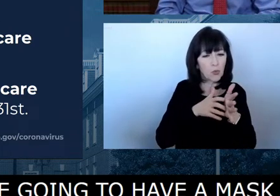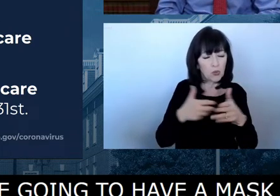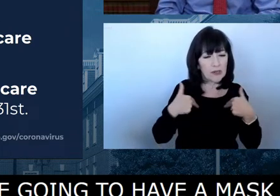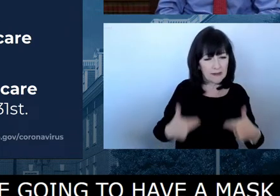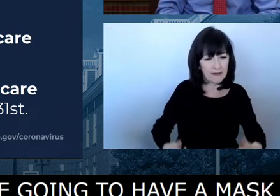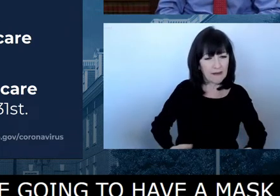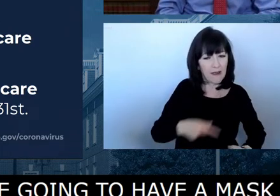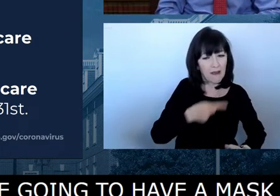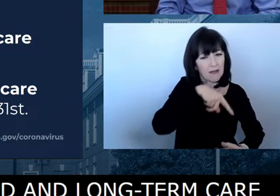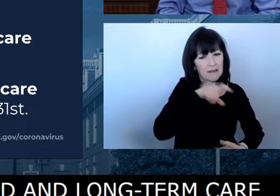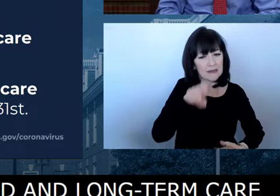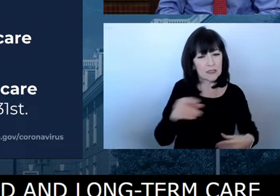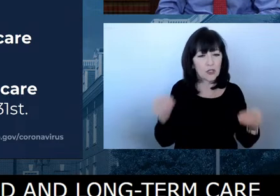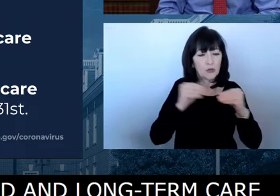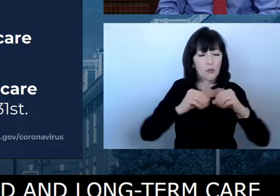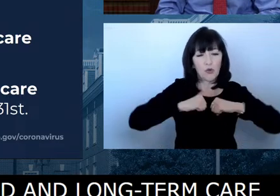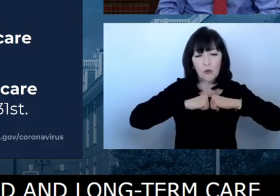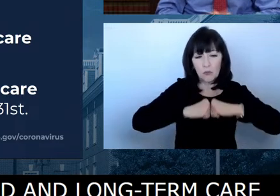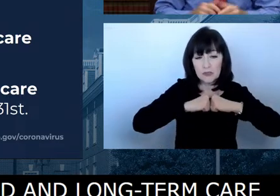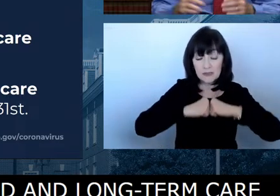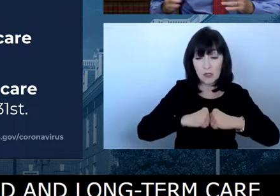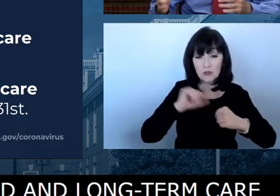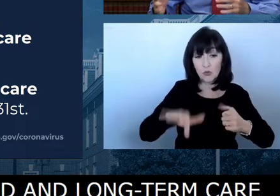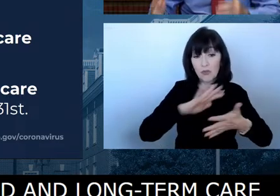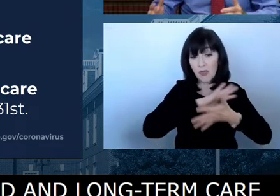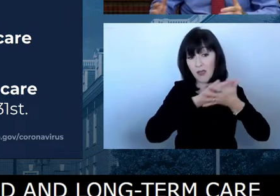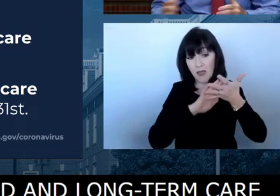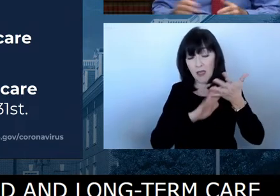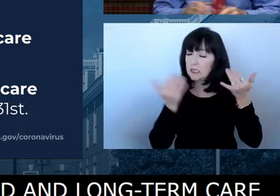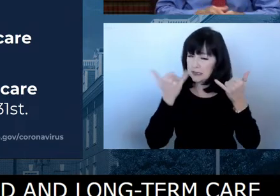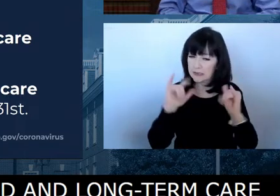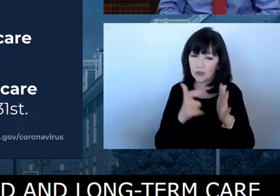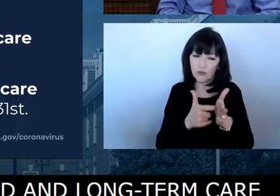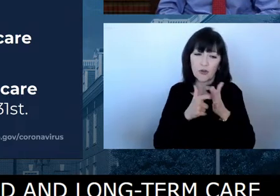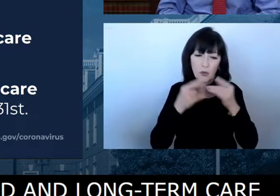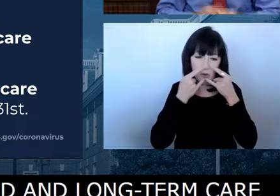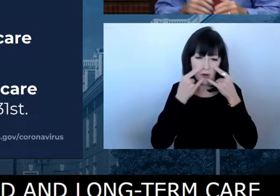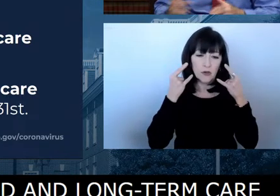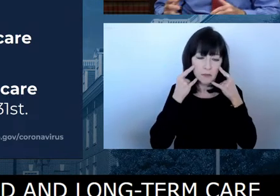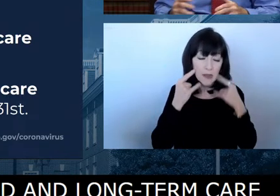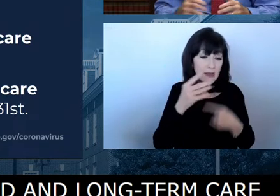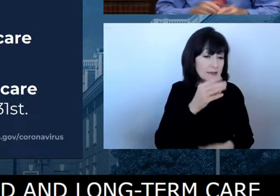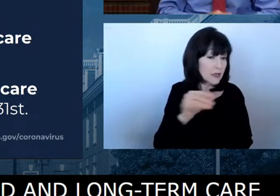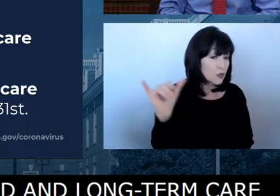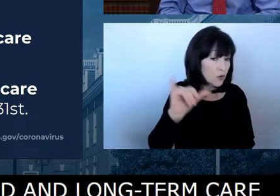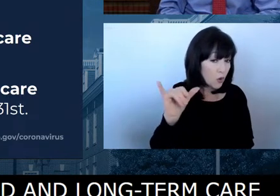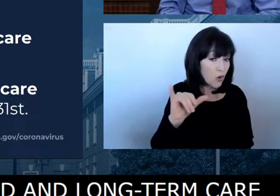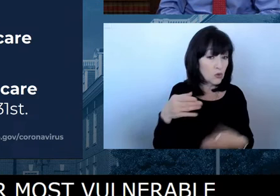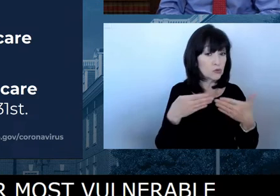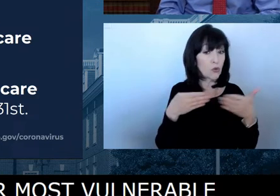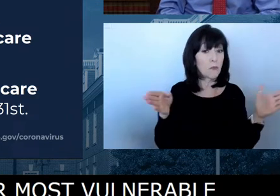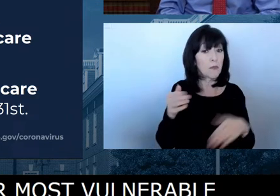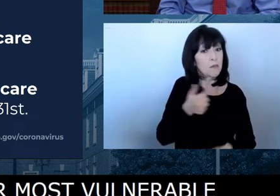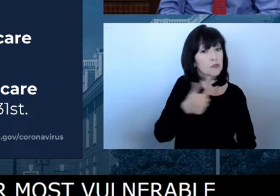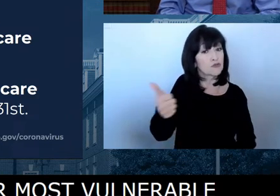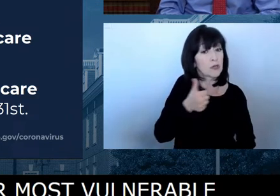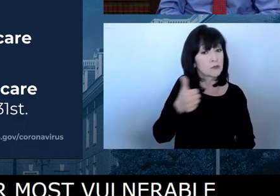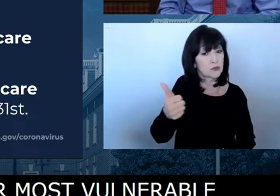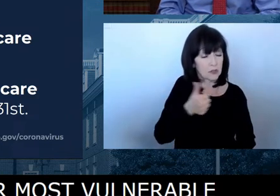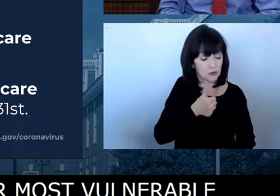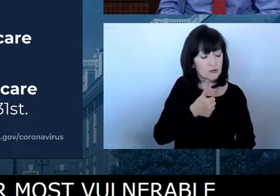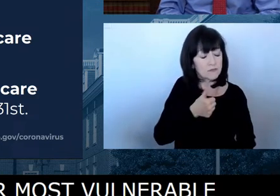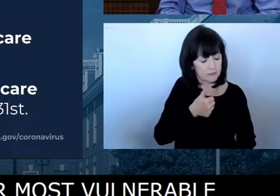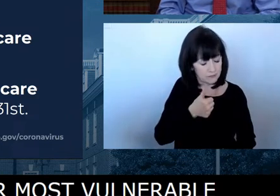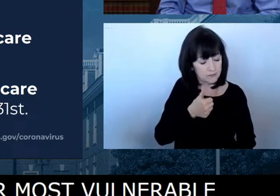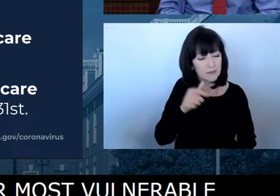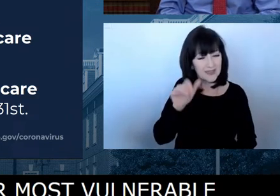lives in long-term care facilities, and of course on public transportation. Those are federal requirements, and they will remain